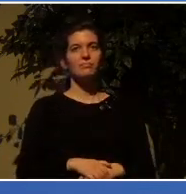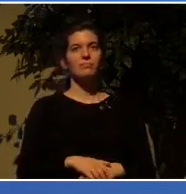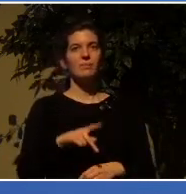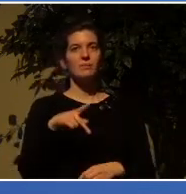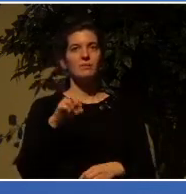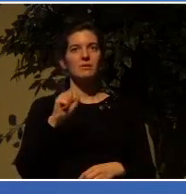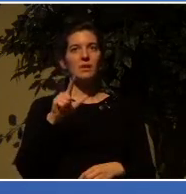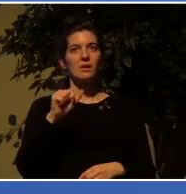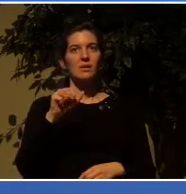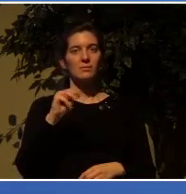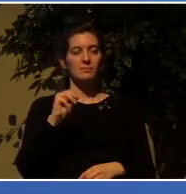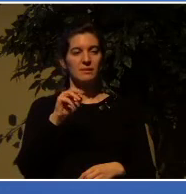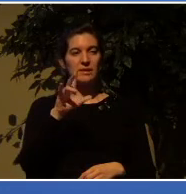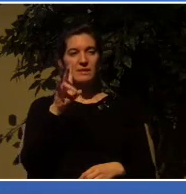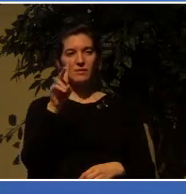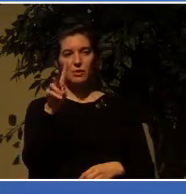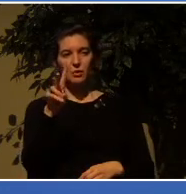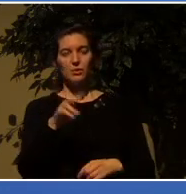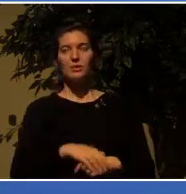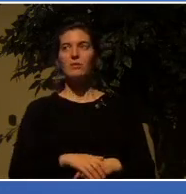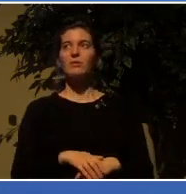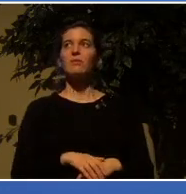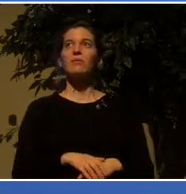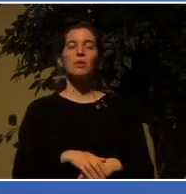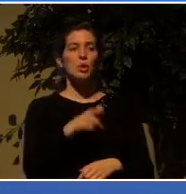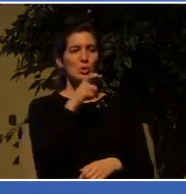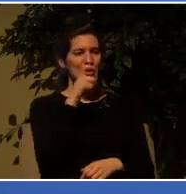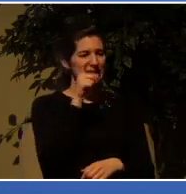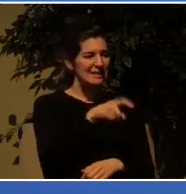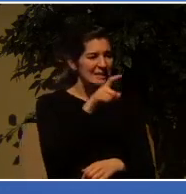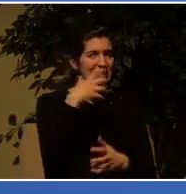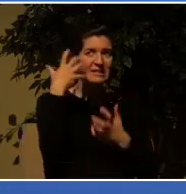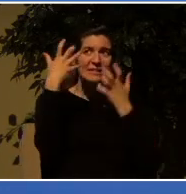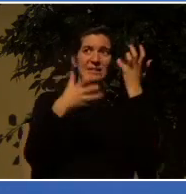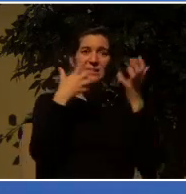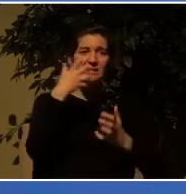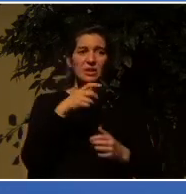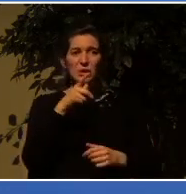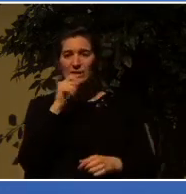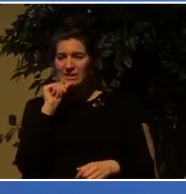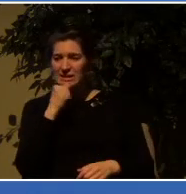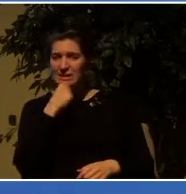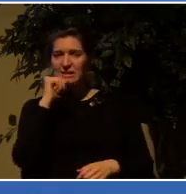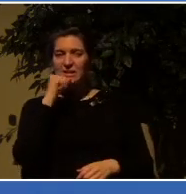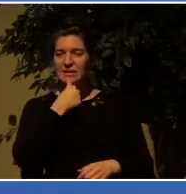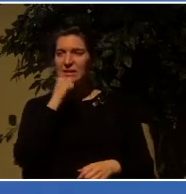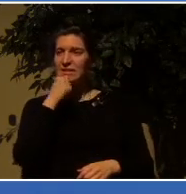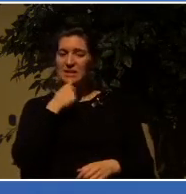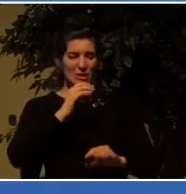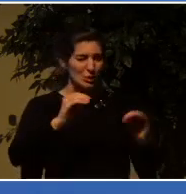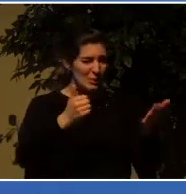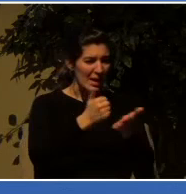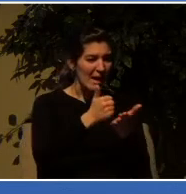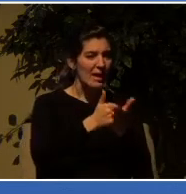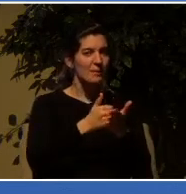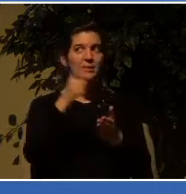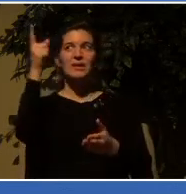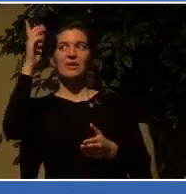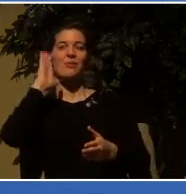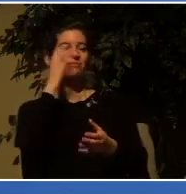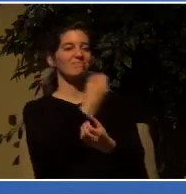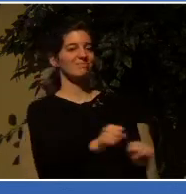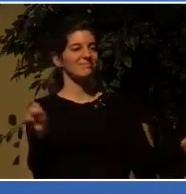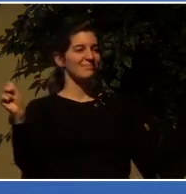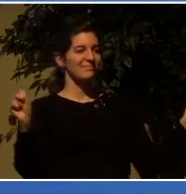verse up for a moment. He will deliver the needy who cry out, the afflicted who have no one to help.